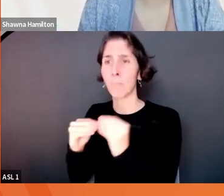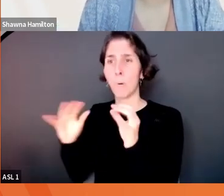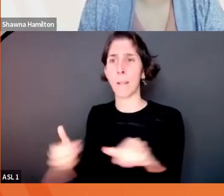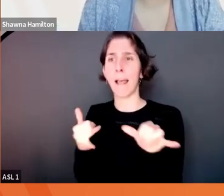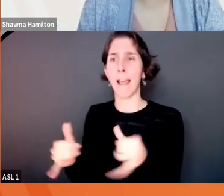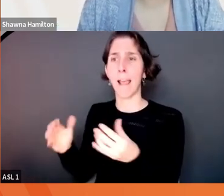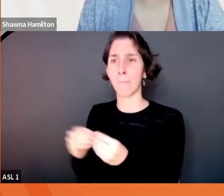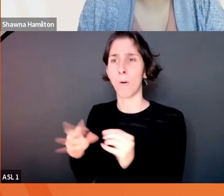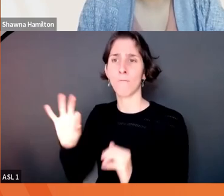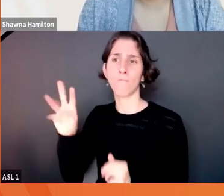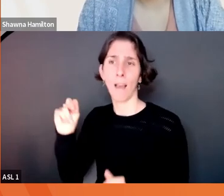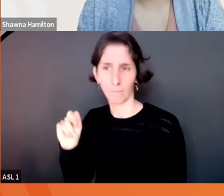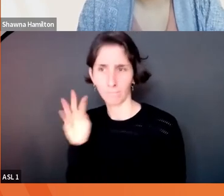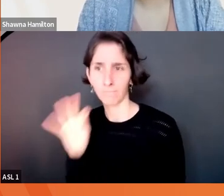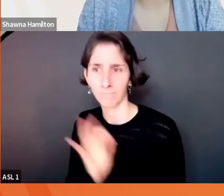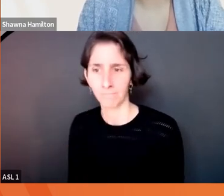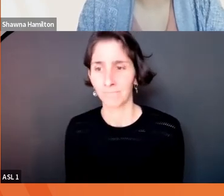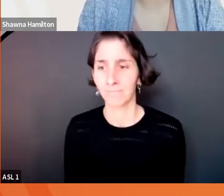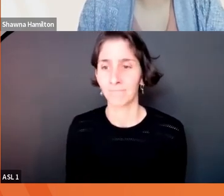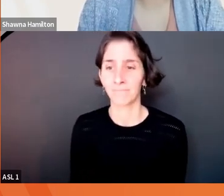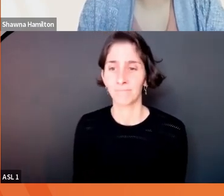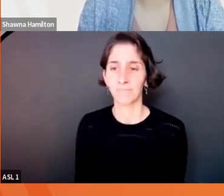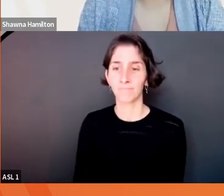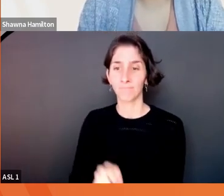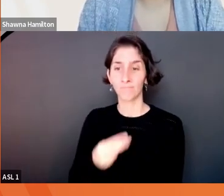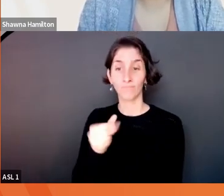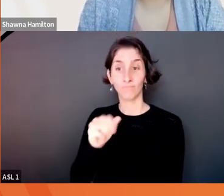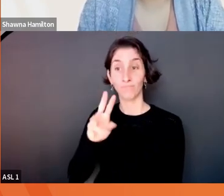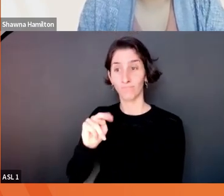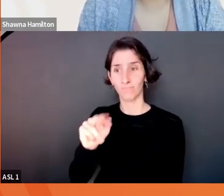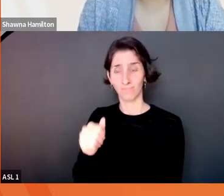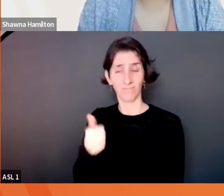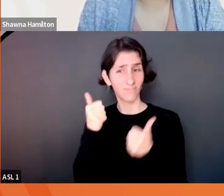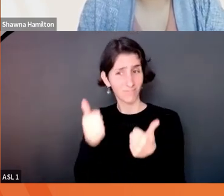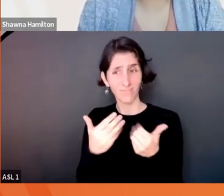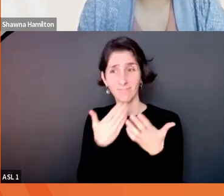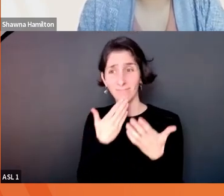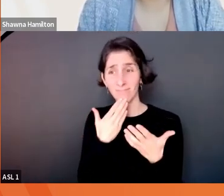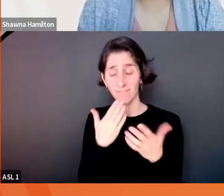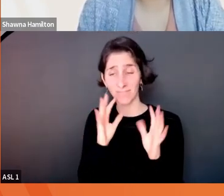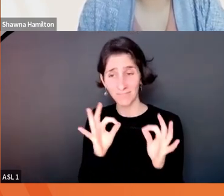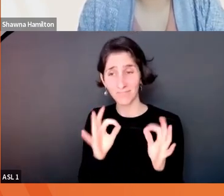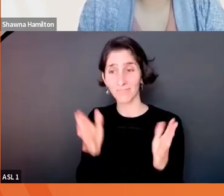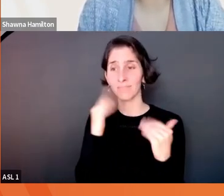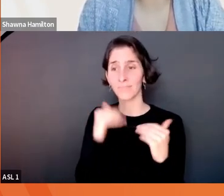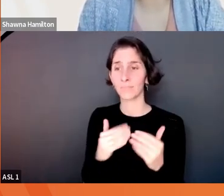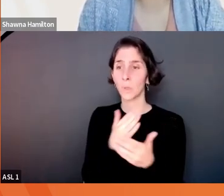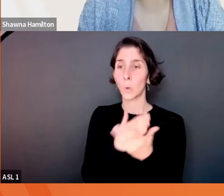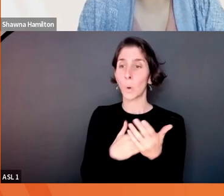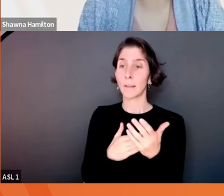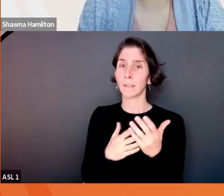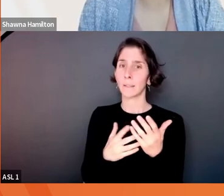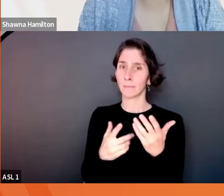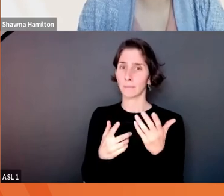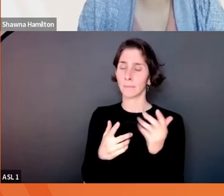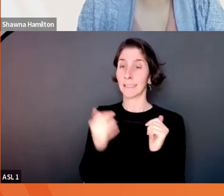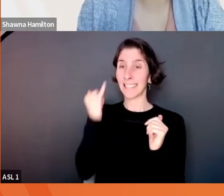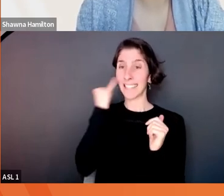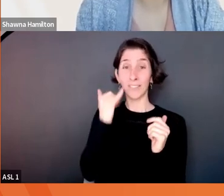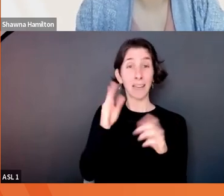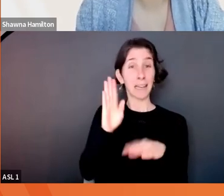I love that. Thanks, Leo. Yeah. What are some leading indicators of a lack of innovation in a company?